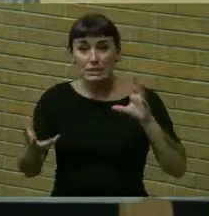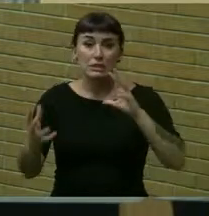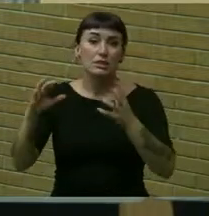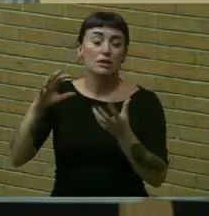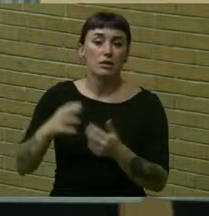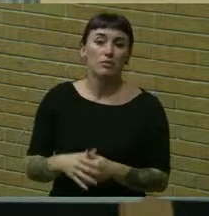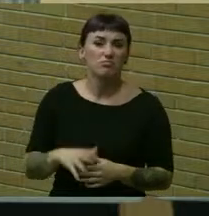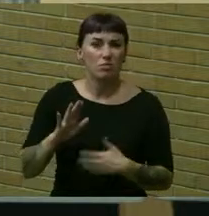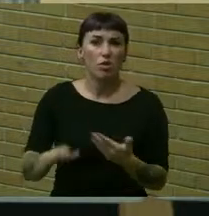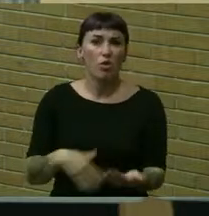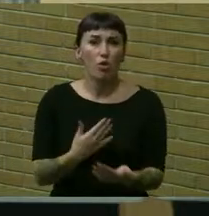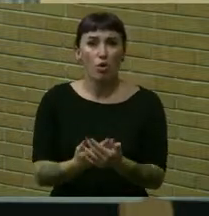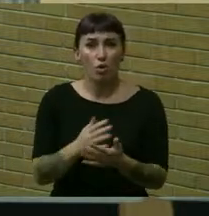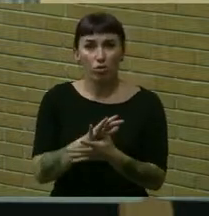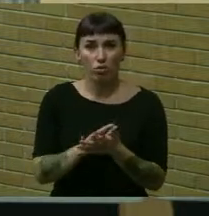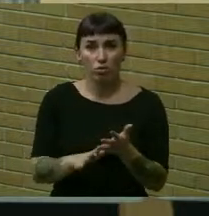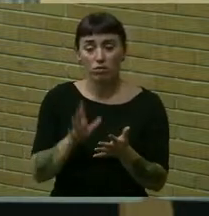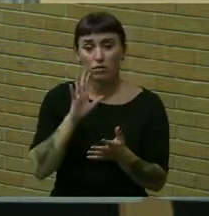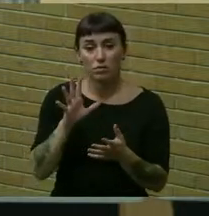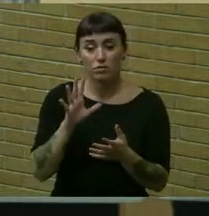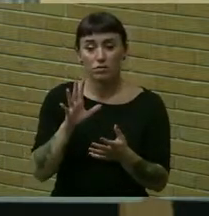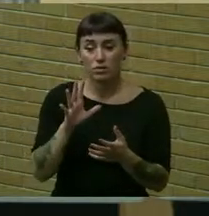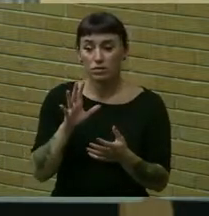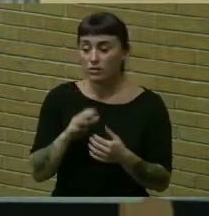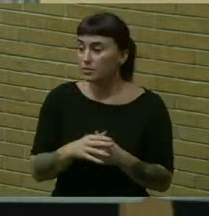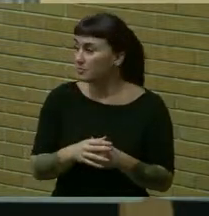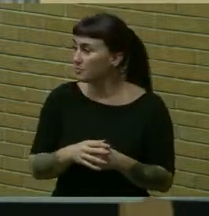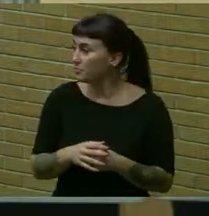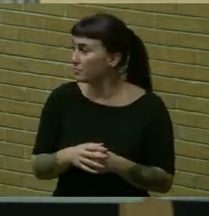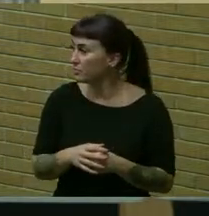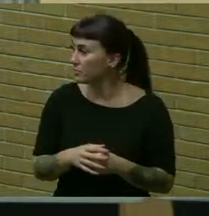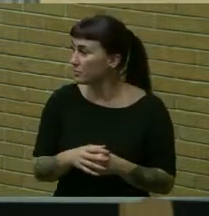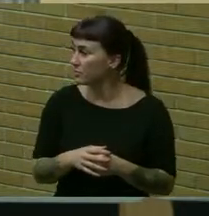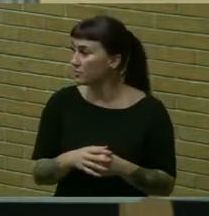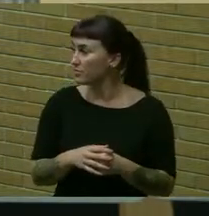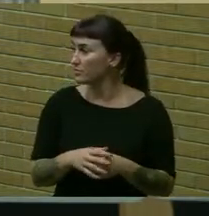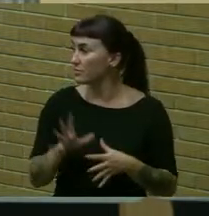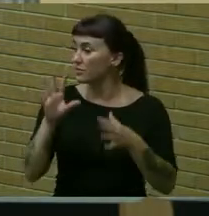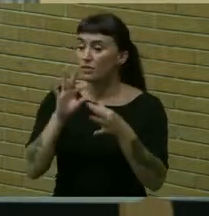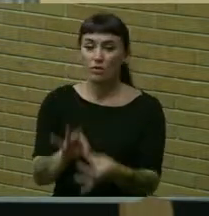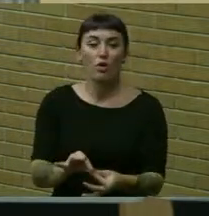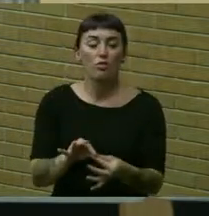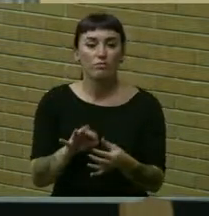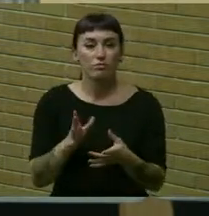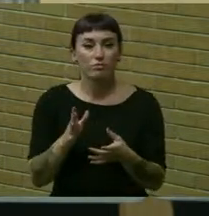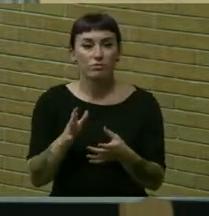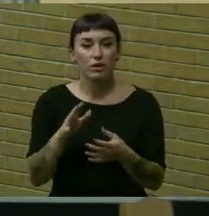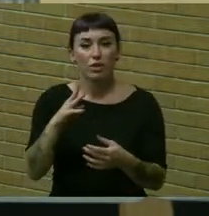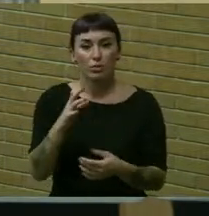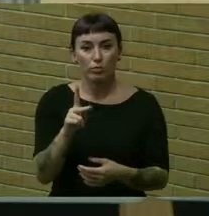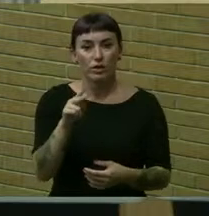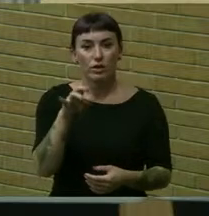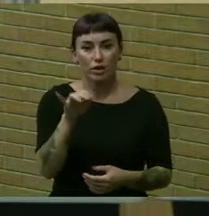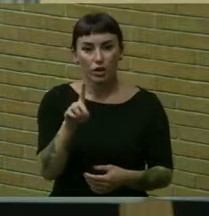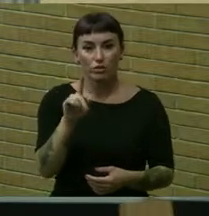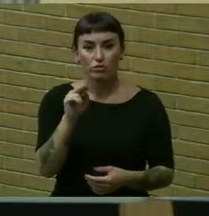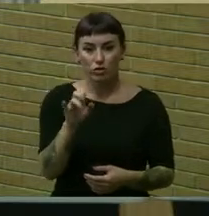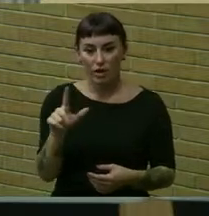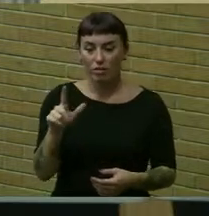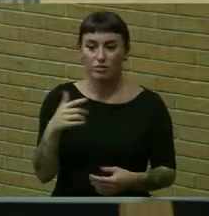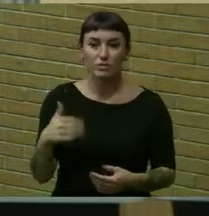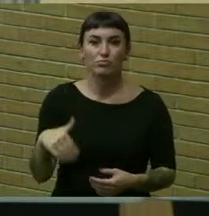all of which revolved um in one way or another around the brickyard trail so